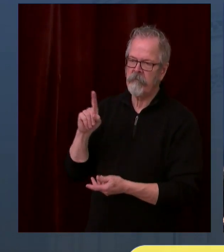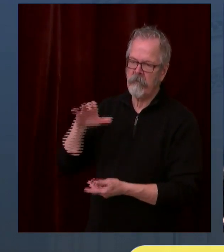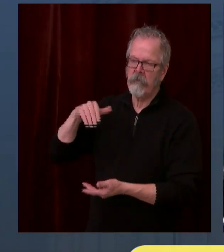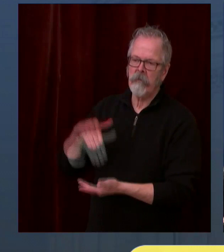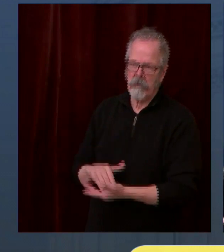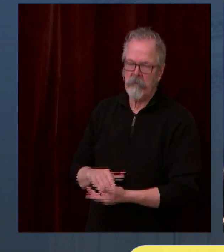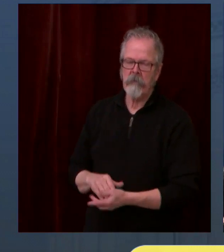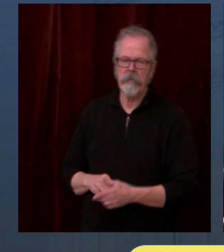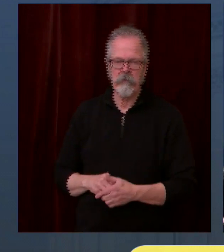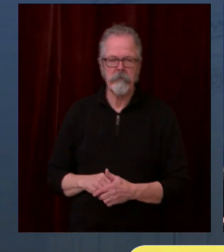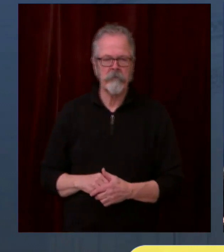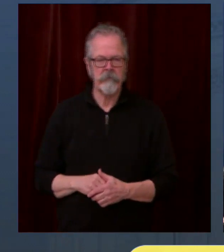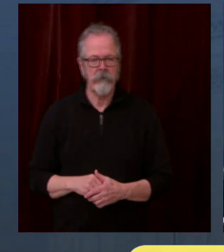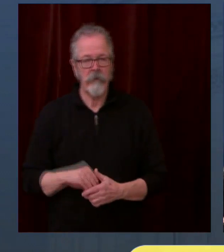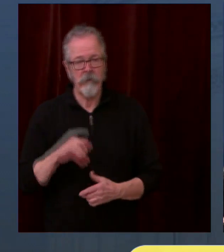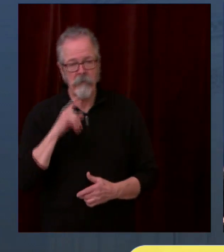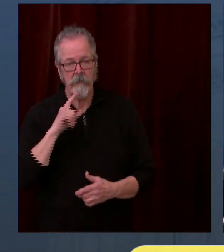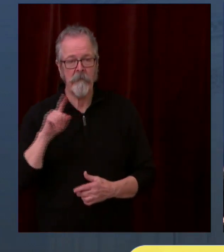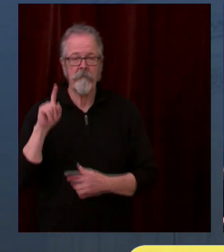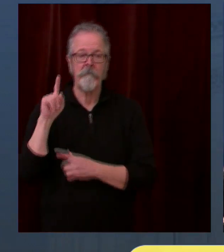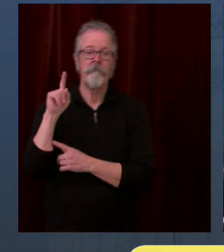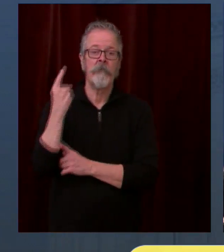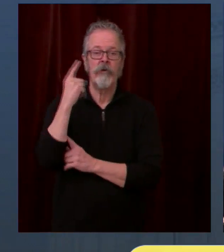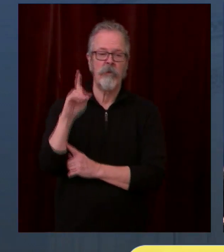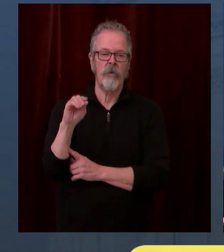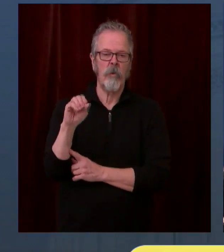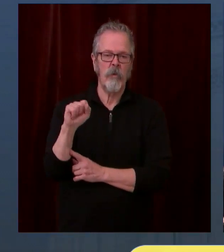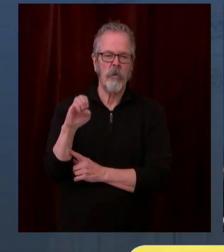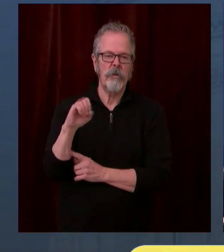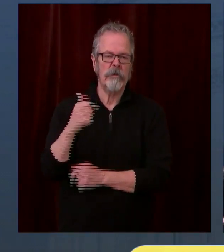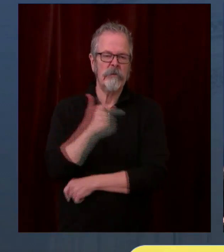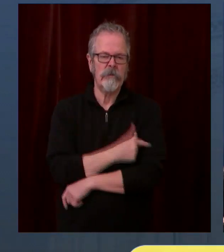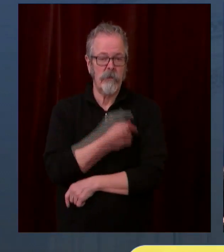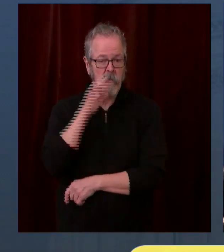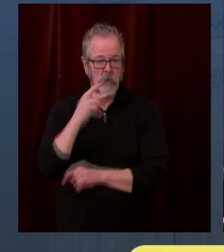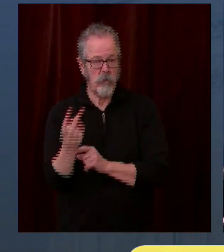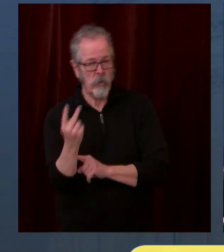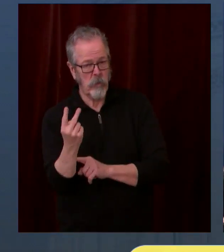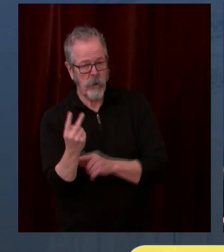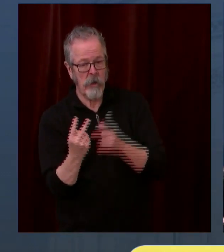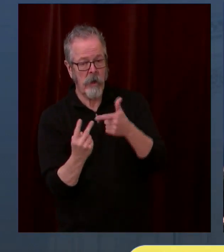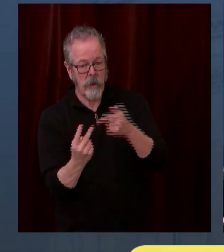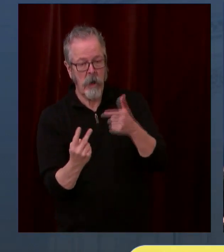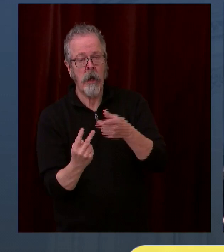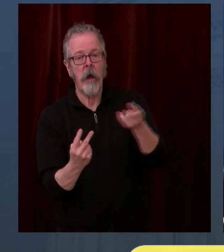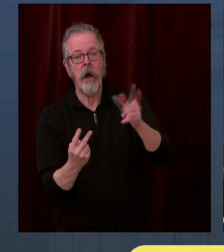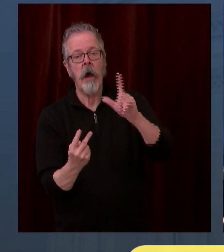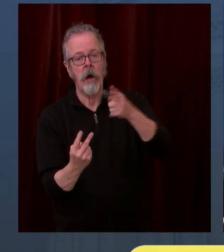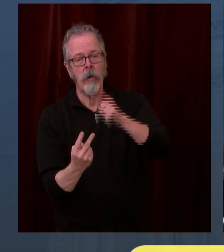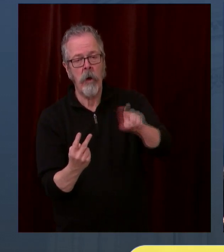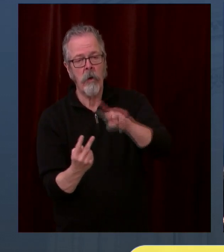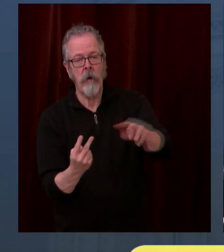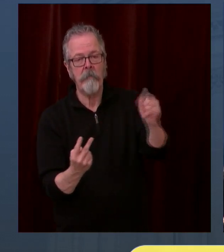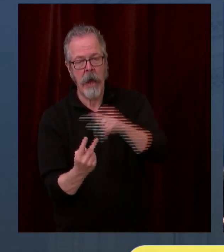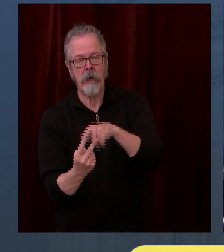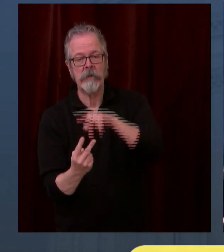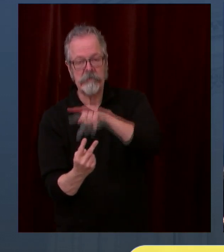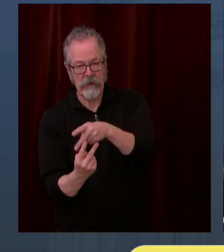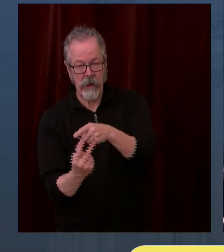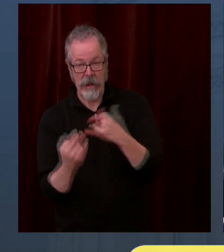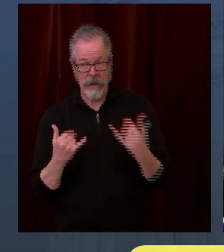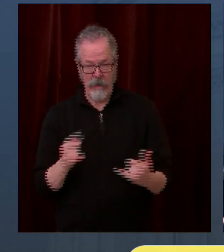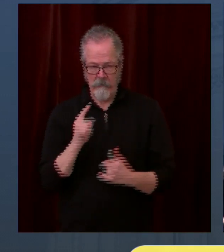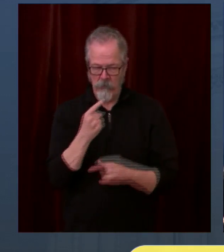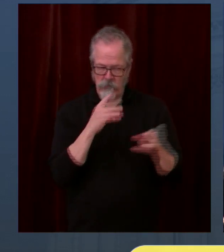Right. Listen, as far as some of the other efforts and why don't we have some of our business leaders, partners talk